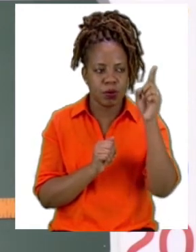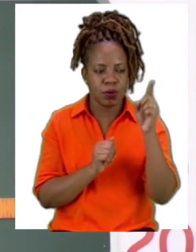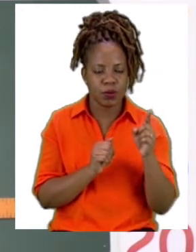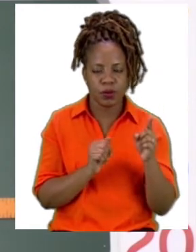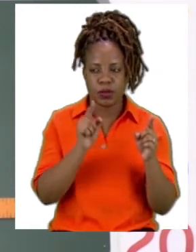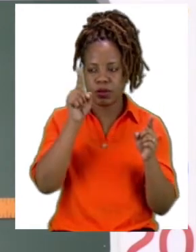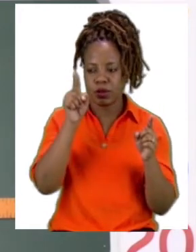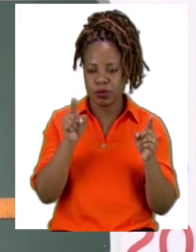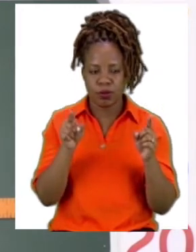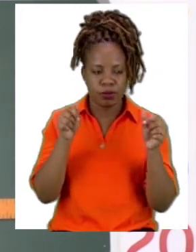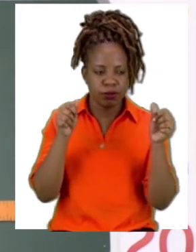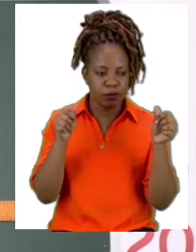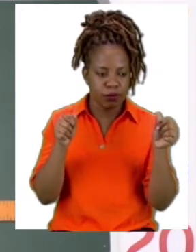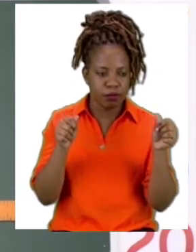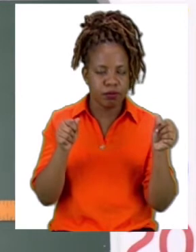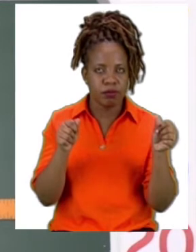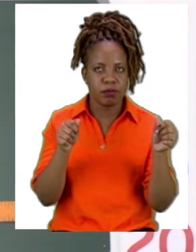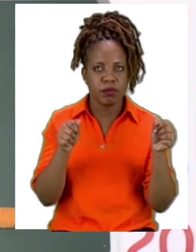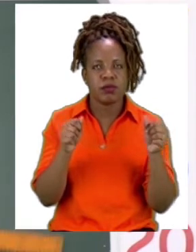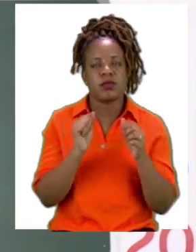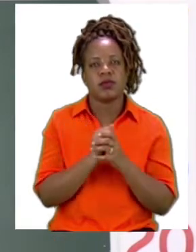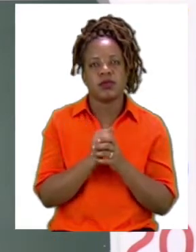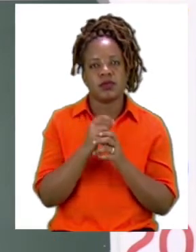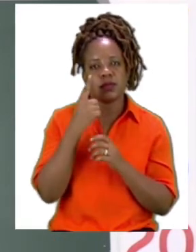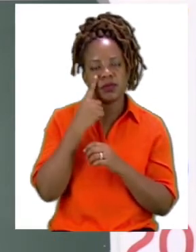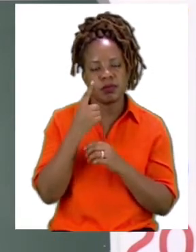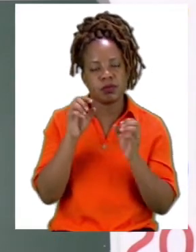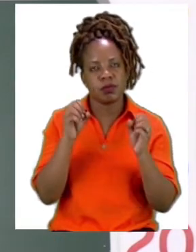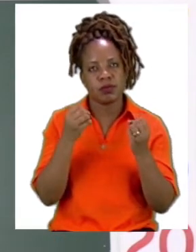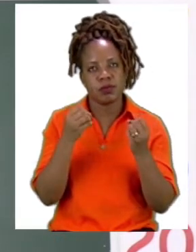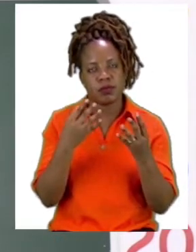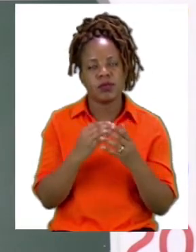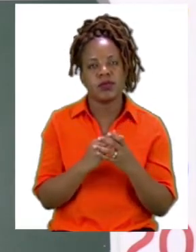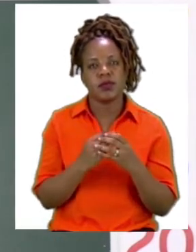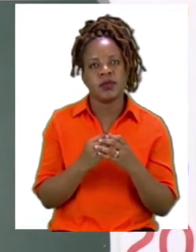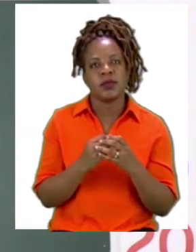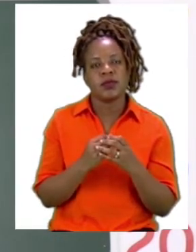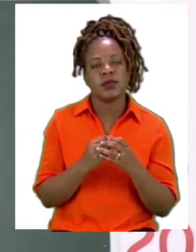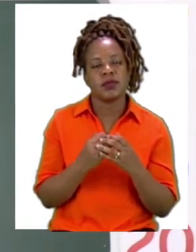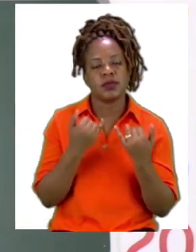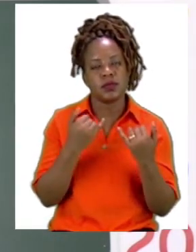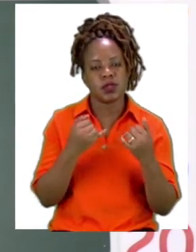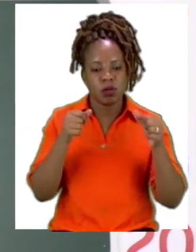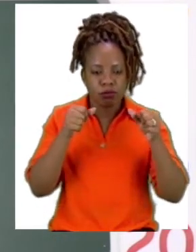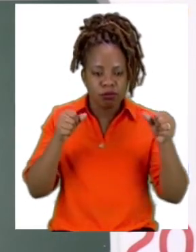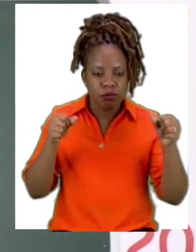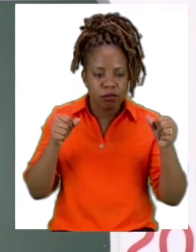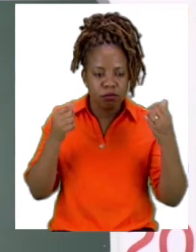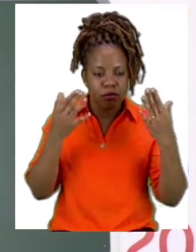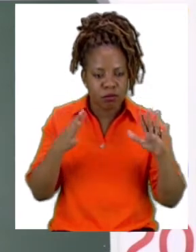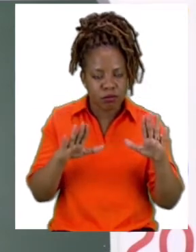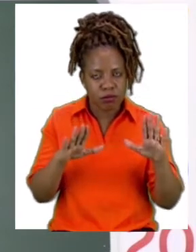in this case, it is six. So, my answer, after measuring, will say